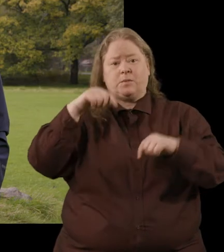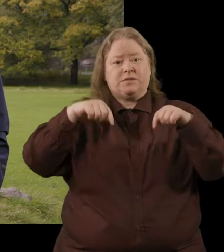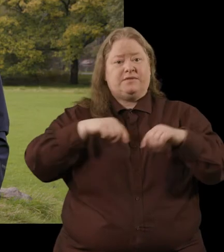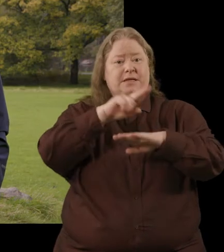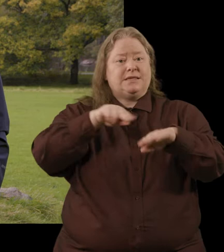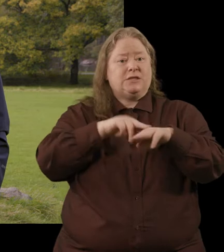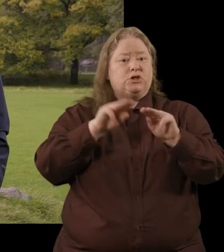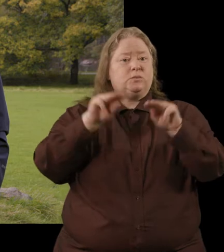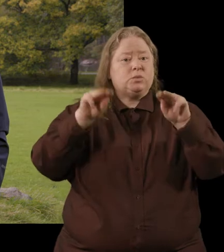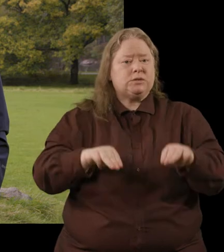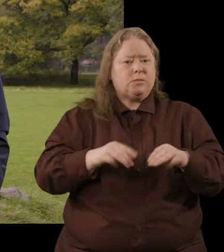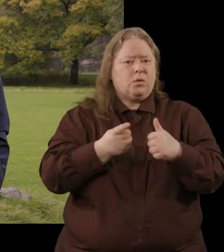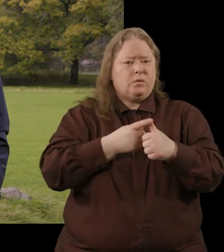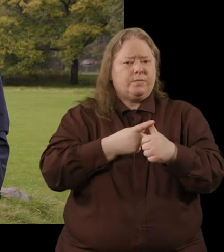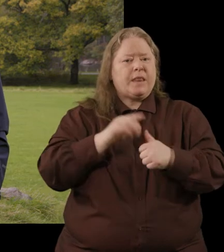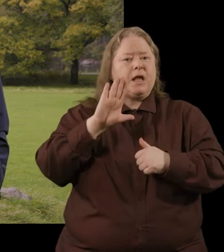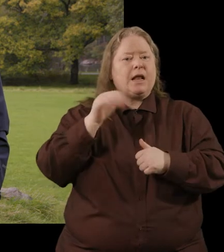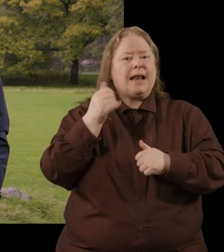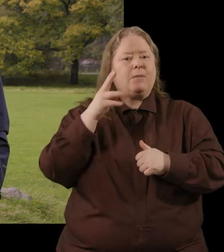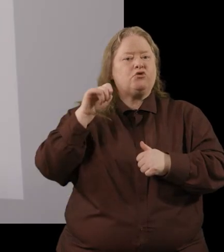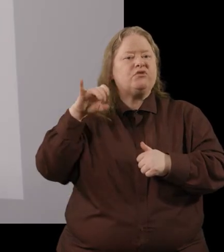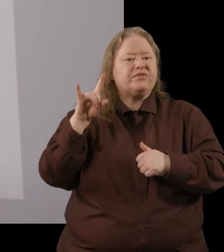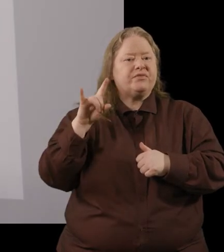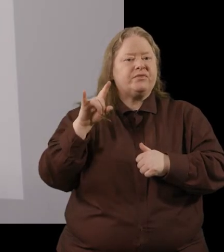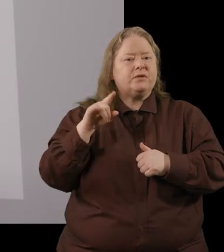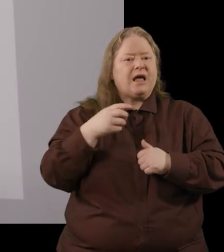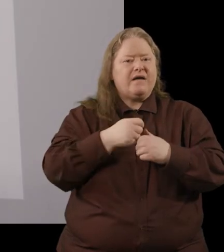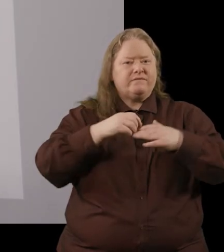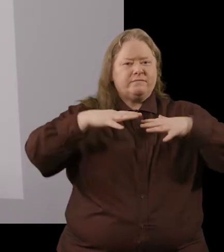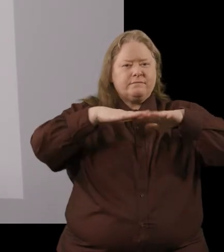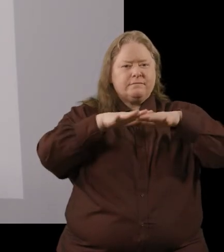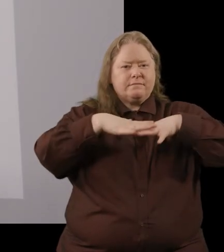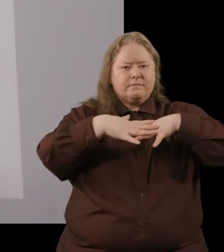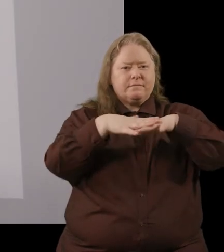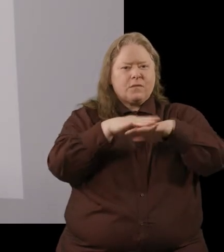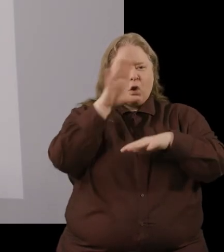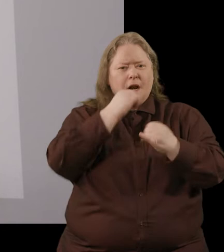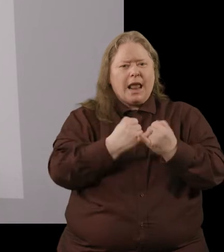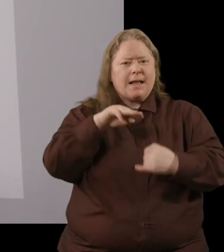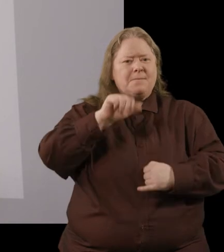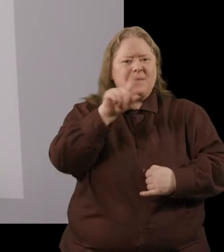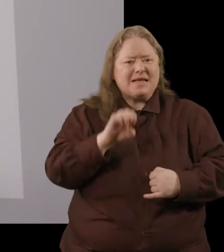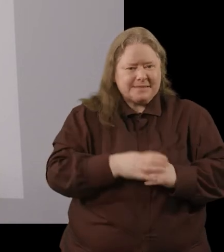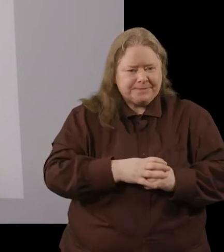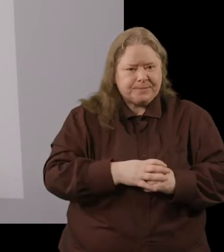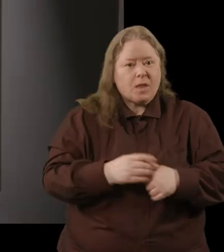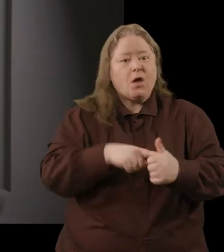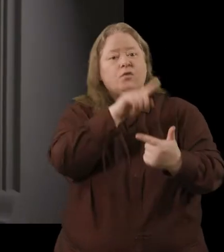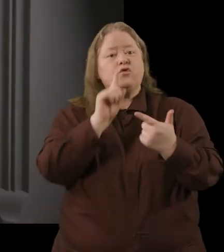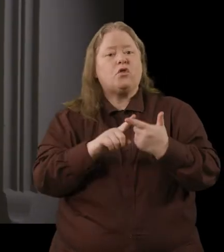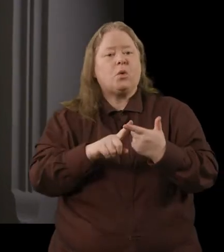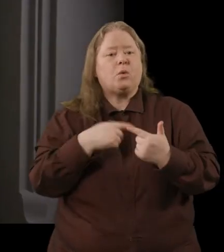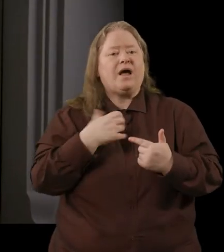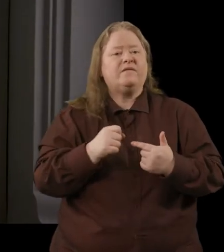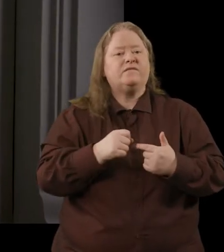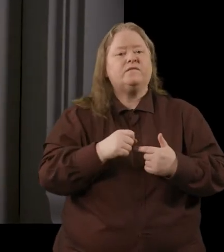Museum. One, called the Labyrinth Somme, has a network of passages which look like a maze. The other one we have is a